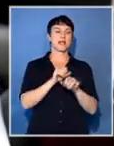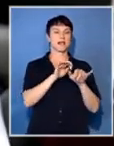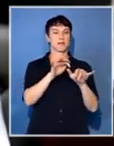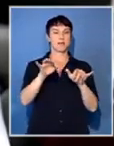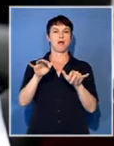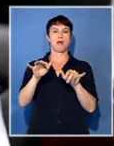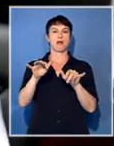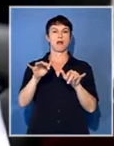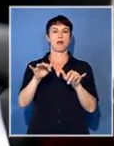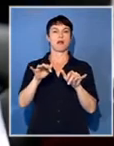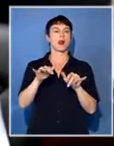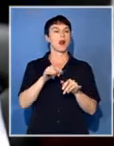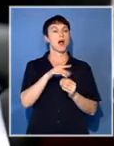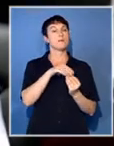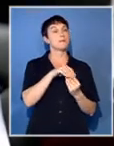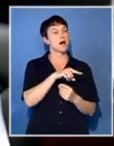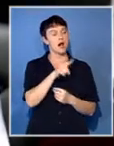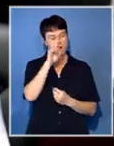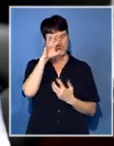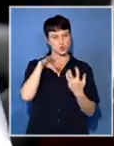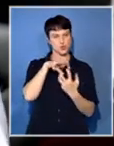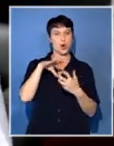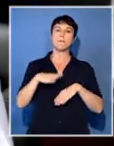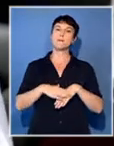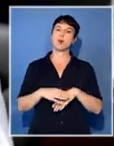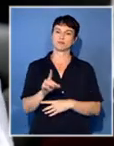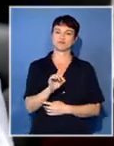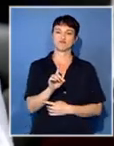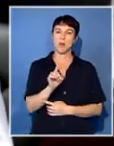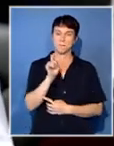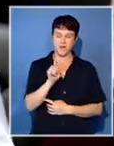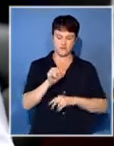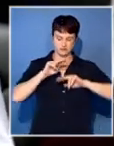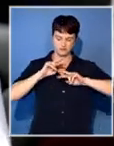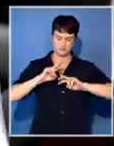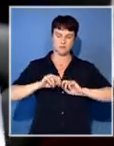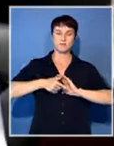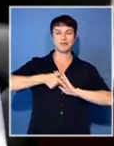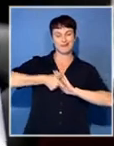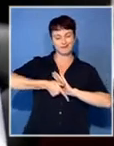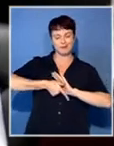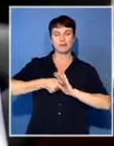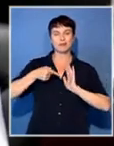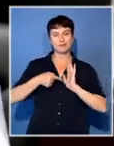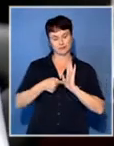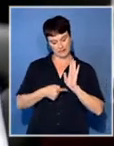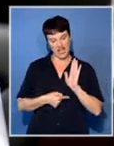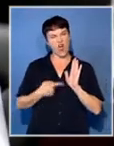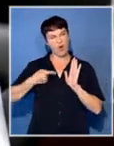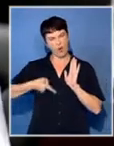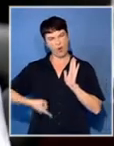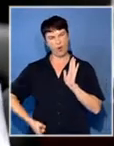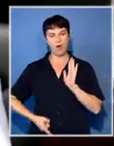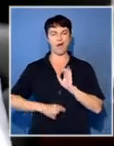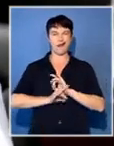the members even further we'll have to go into the details and say what is it that we are dealing